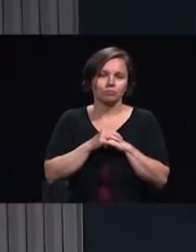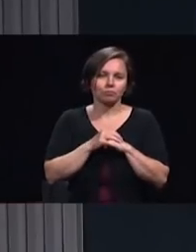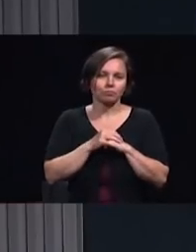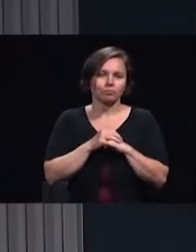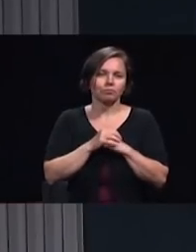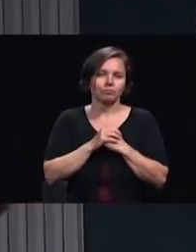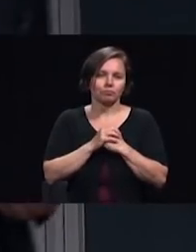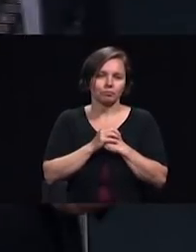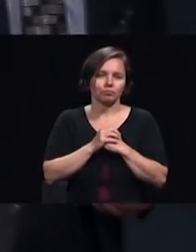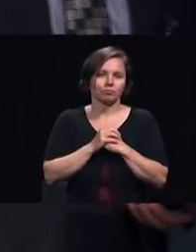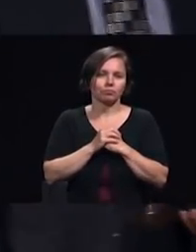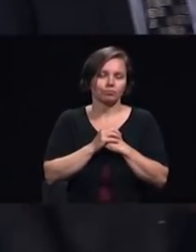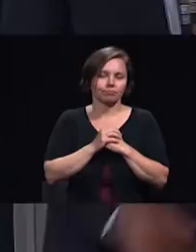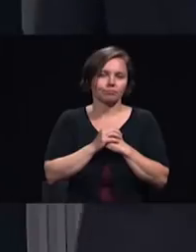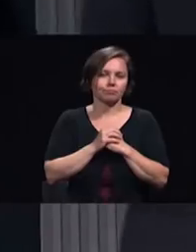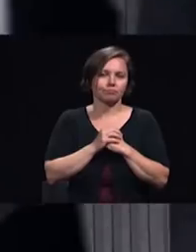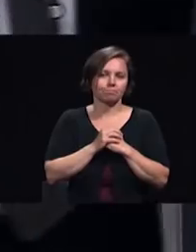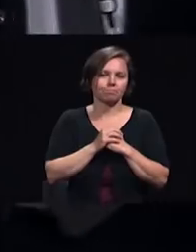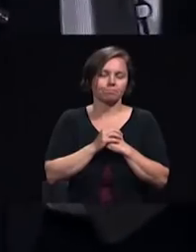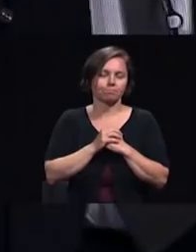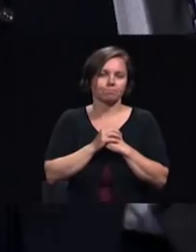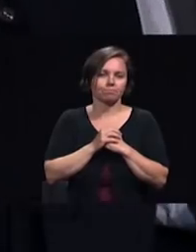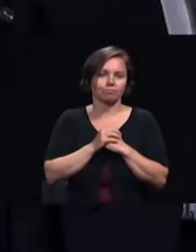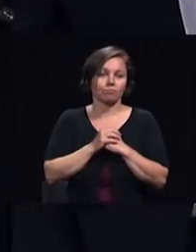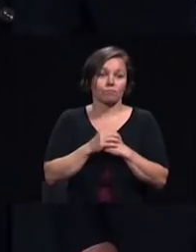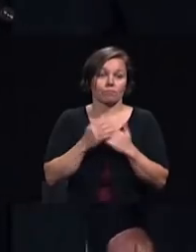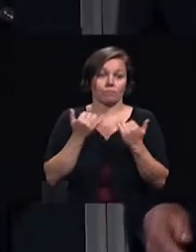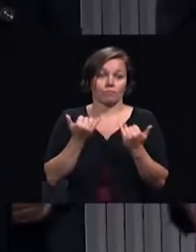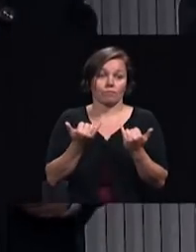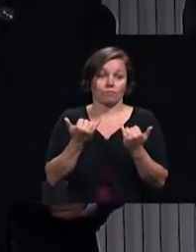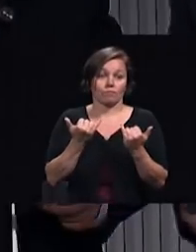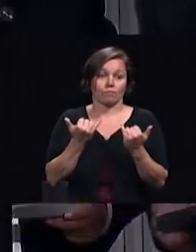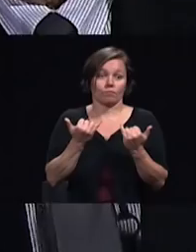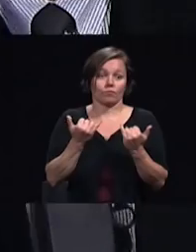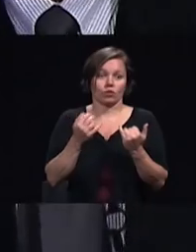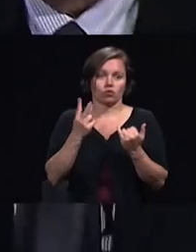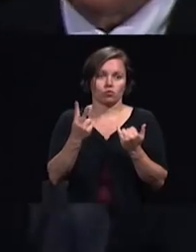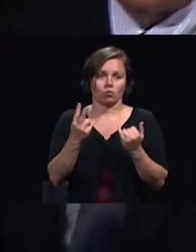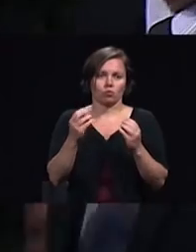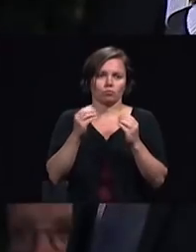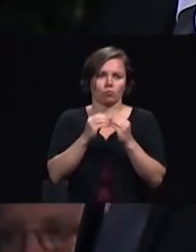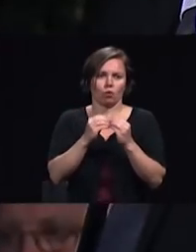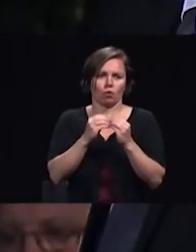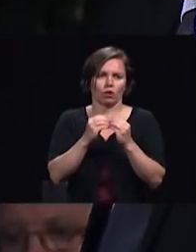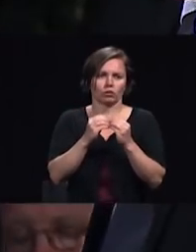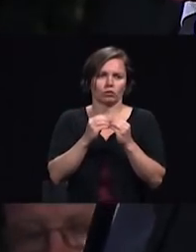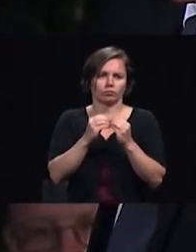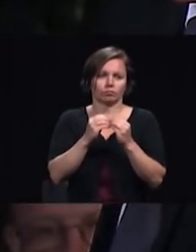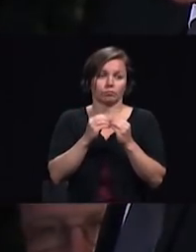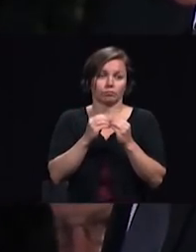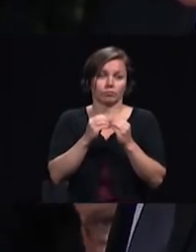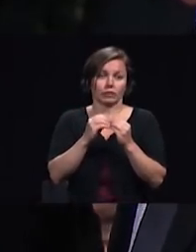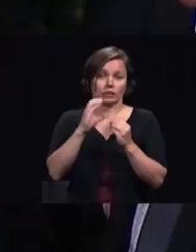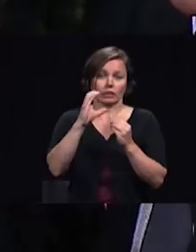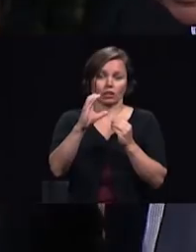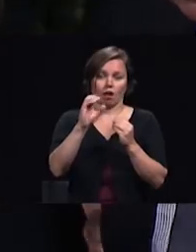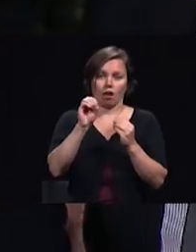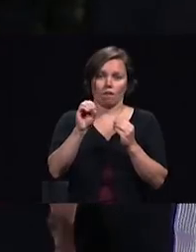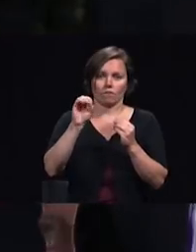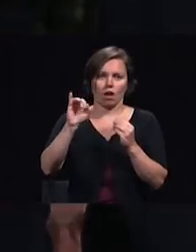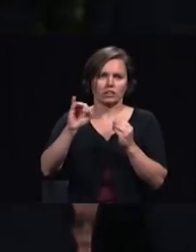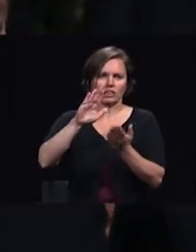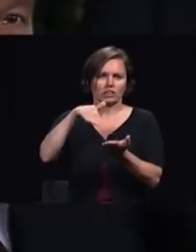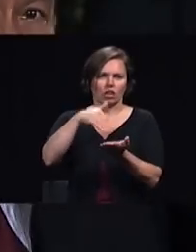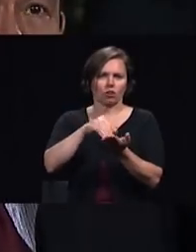now let's hear about two more centers of influence that are just developing and represent many many around